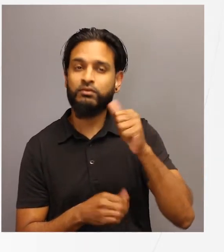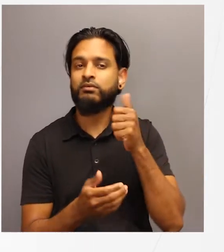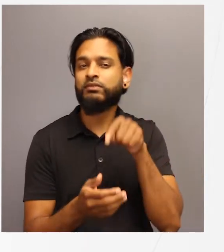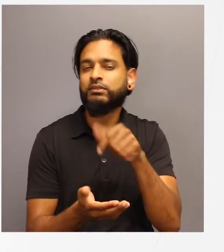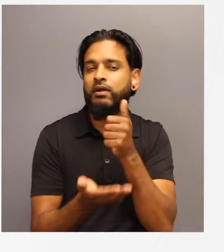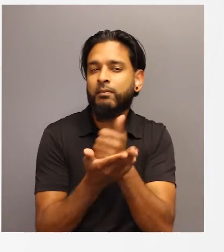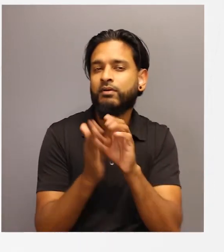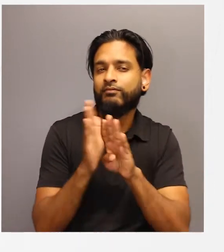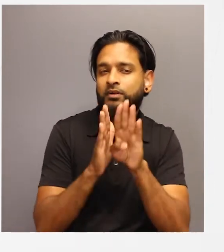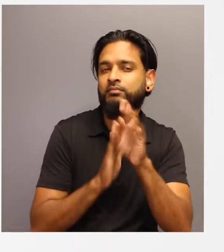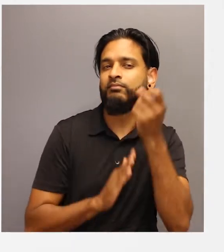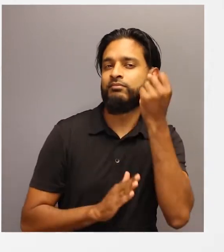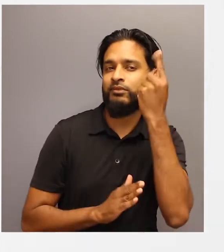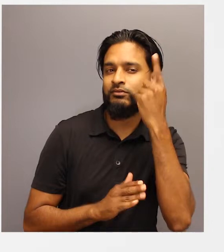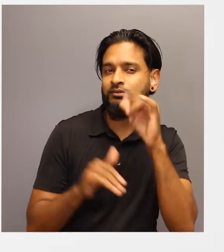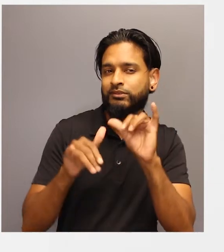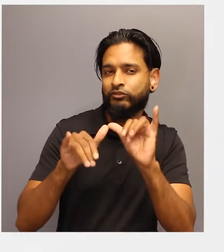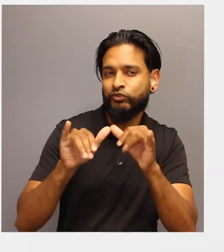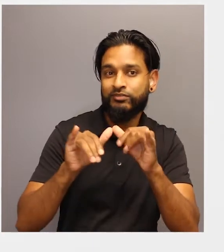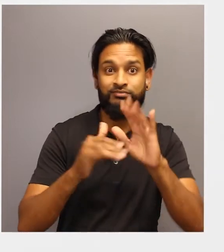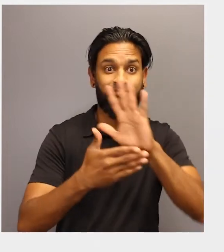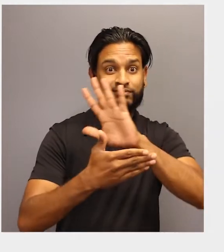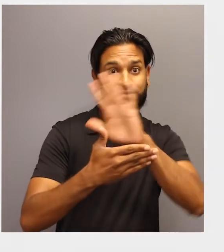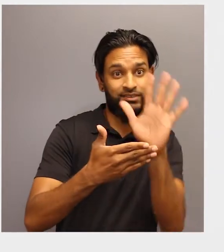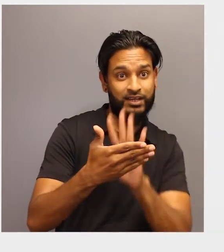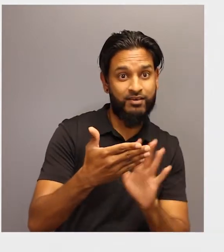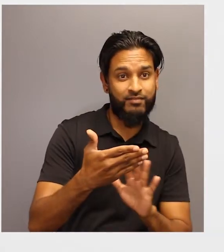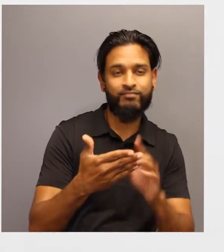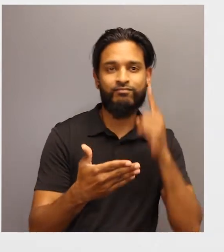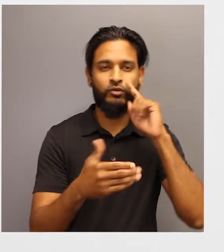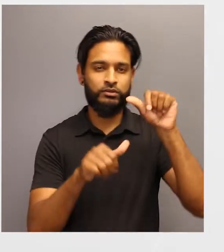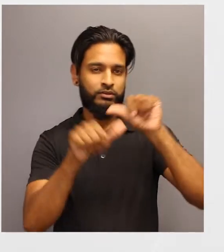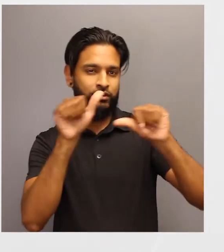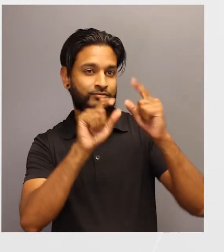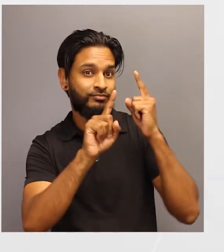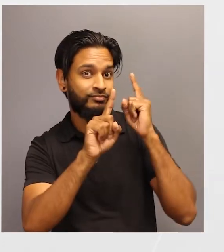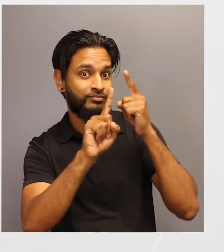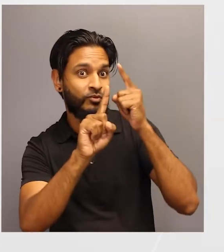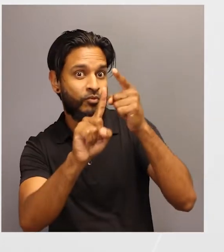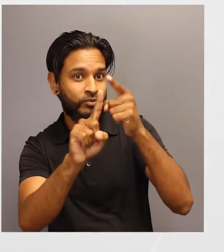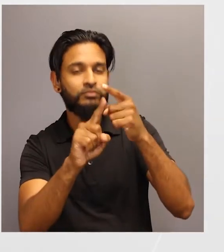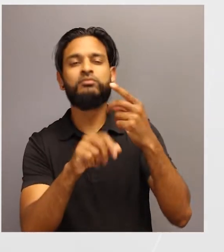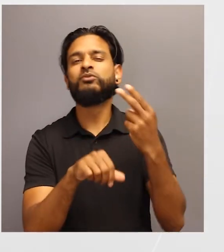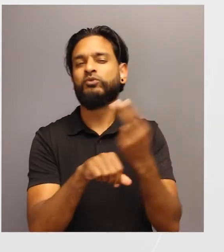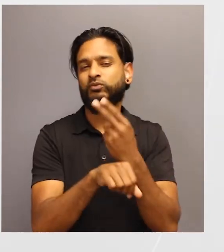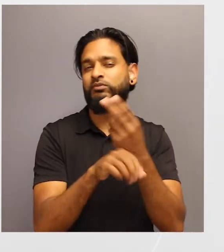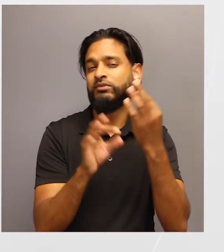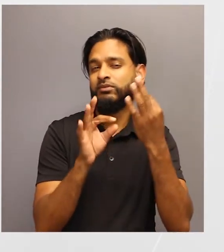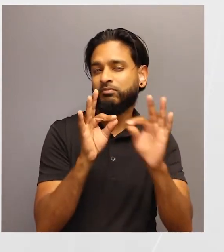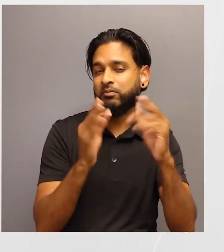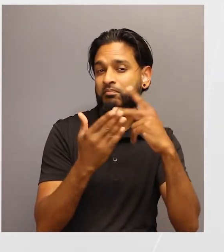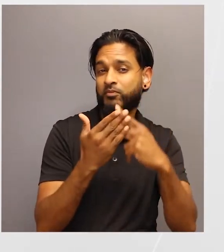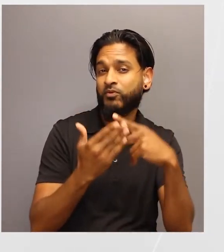students' understanding of engineering design in pursuit of scientific objectives through basic programming.